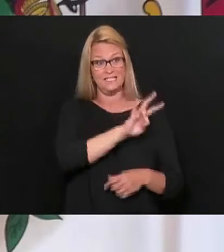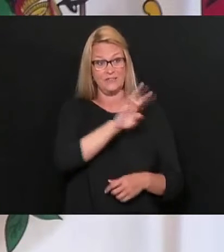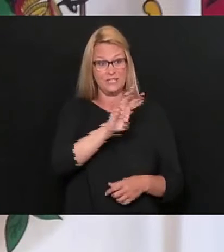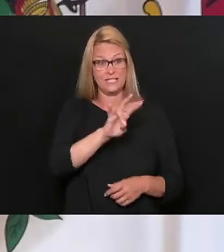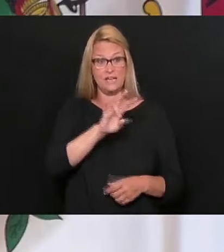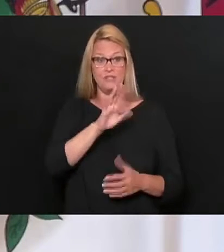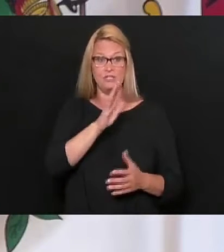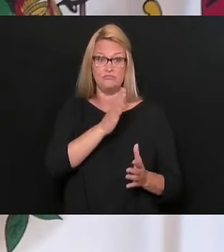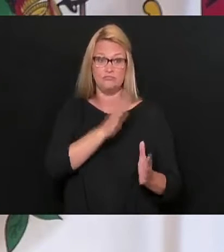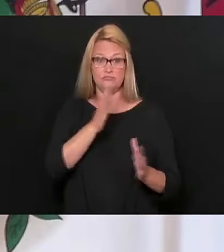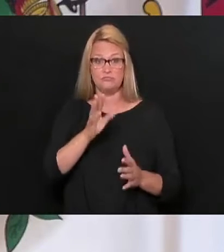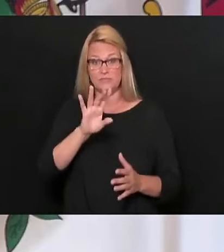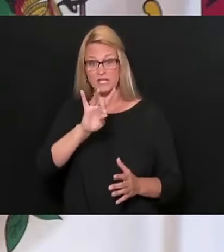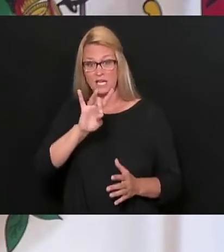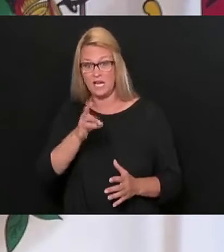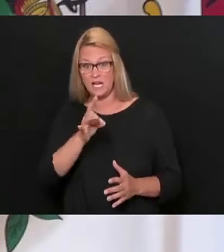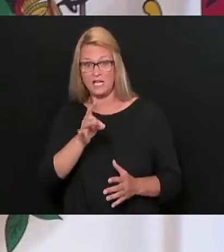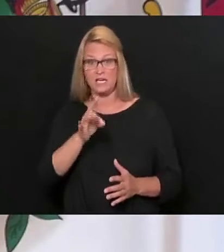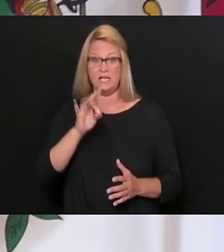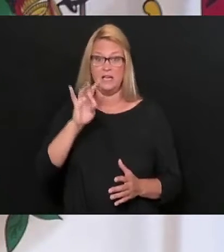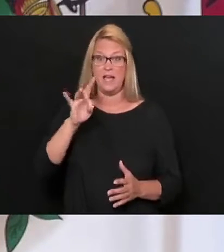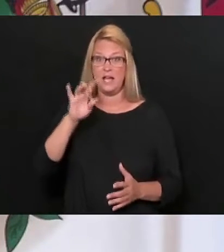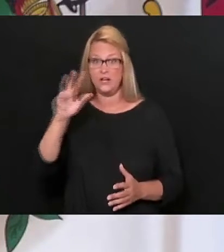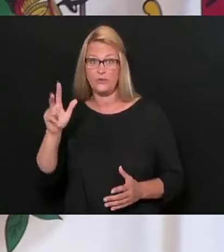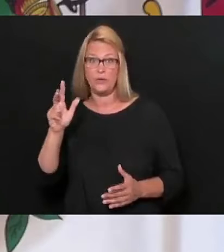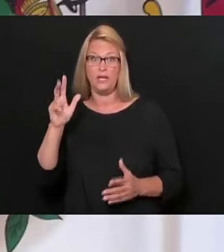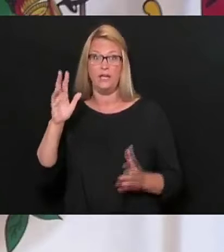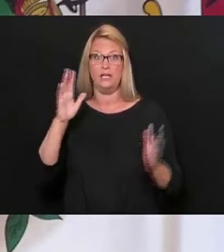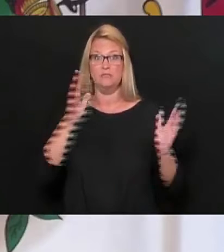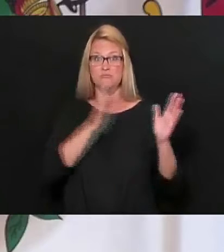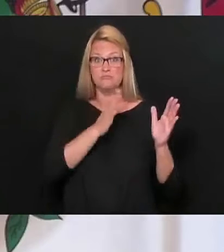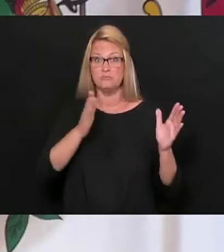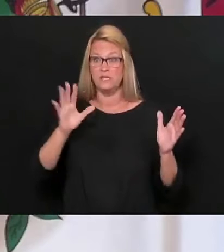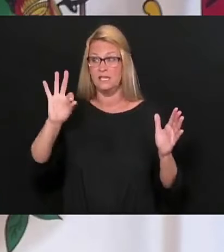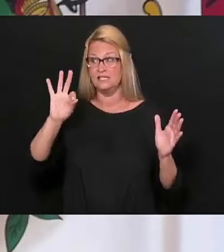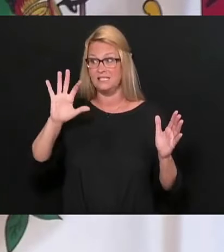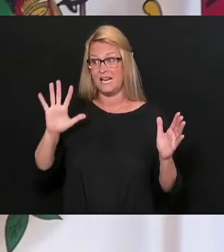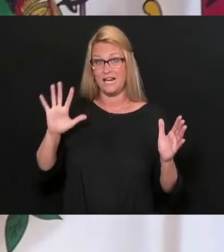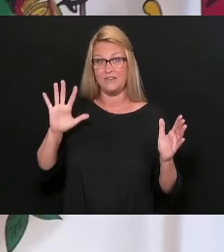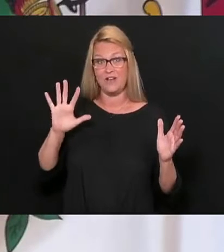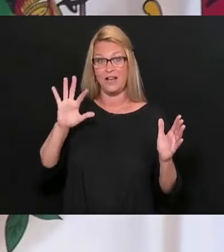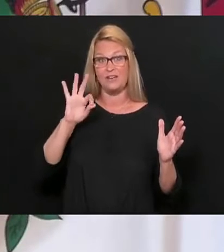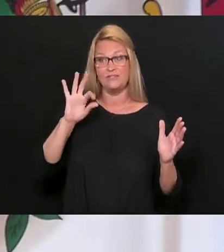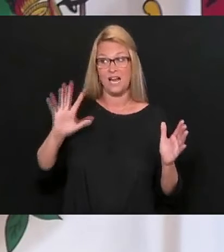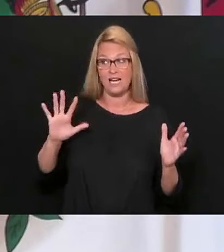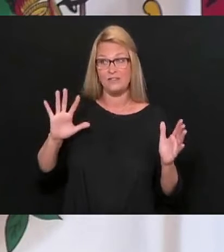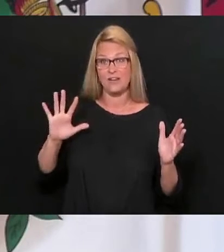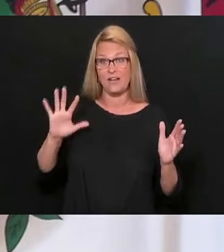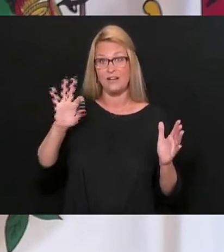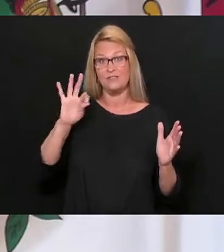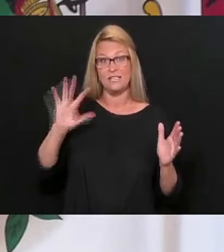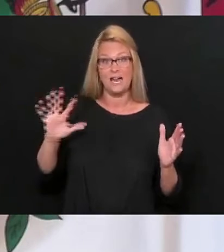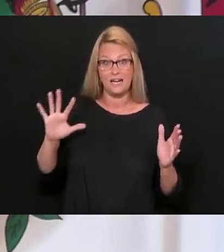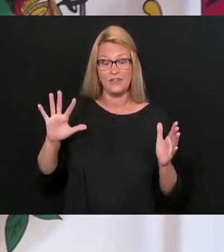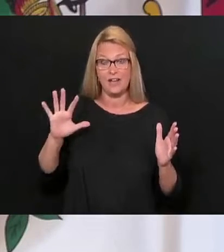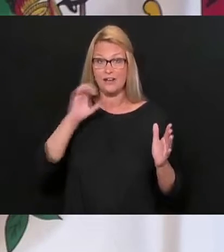to 80 to 83 to 95, 95, and 95.